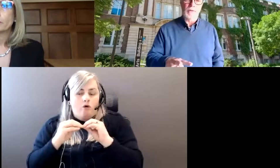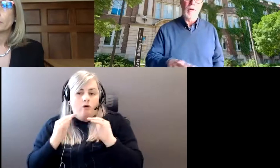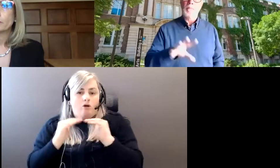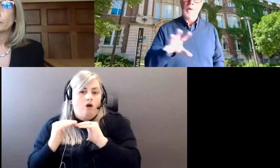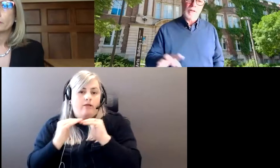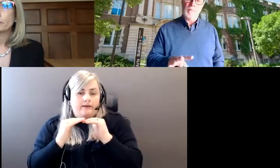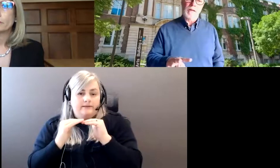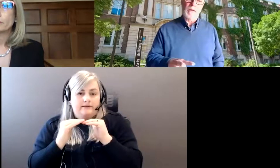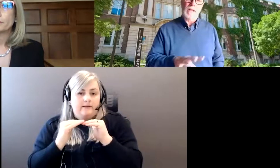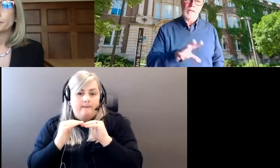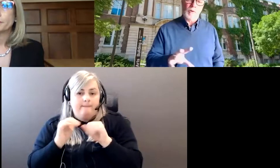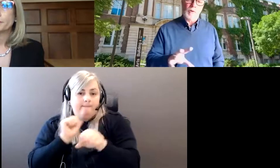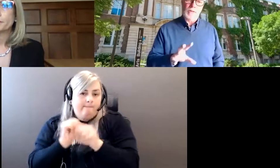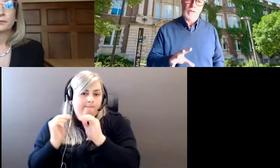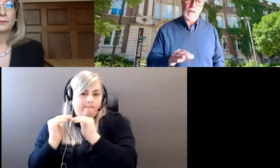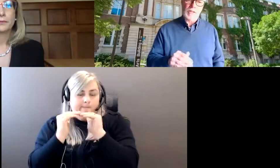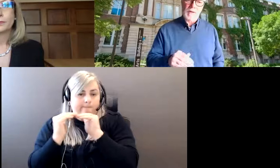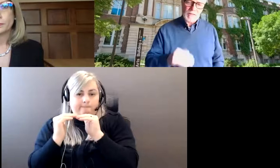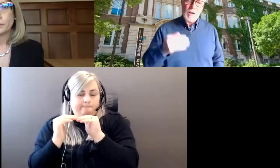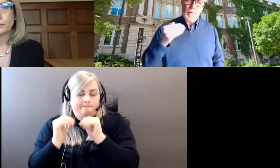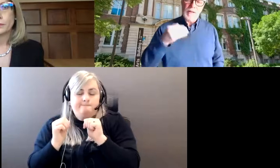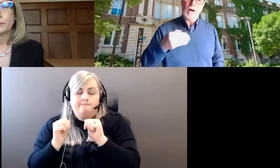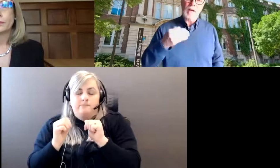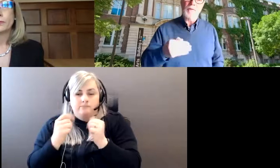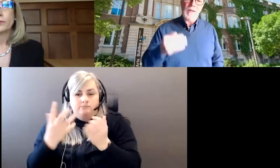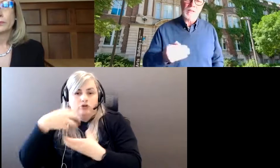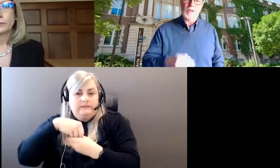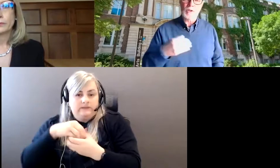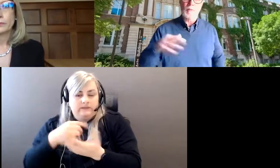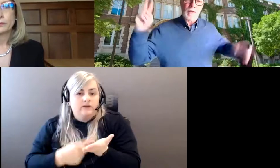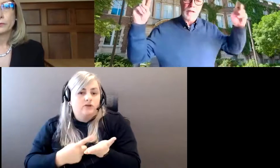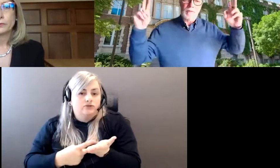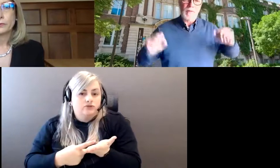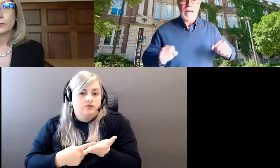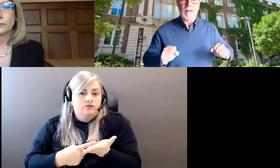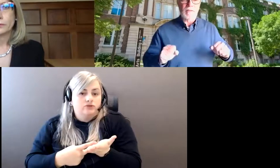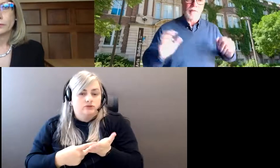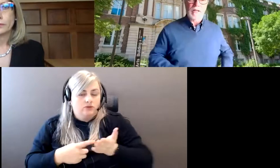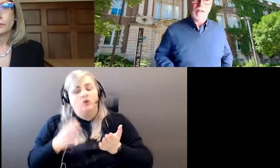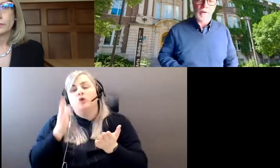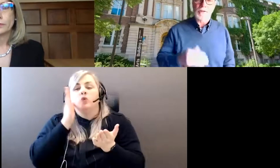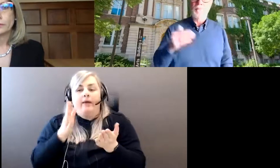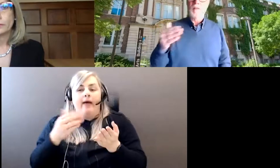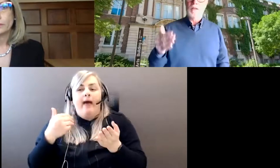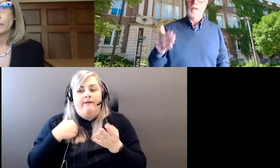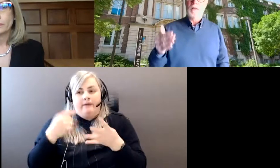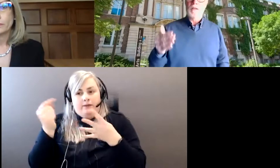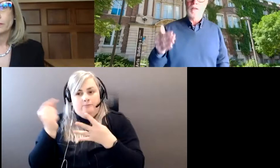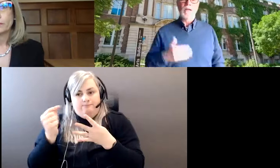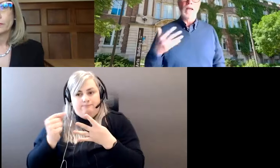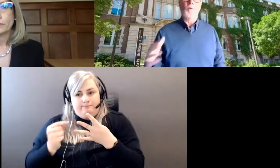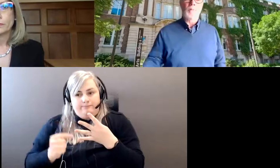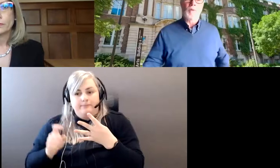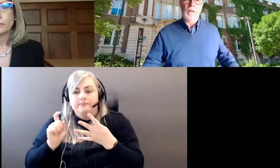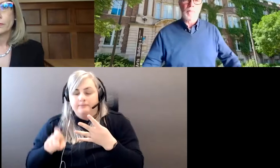others participate in, some of those discussions, because there'll be a lot of things to, a lot of things, a lot of details to sort out.